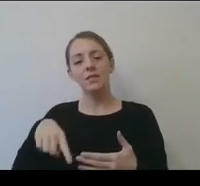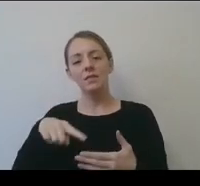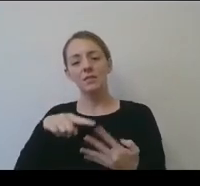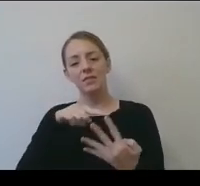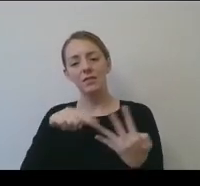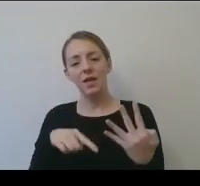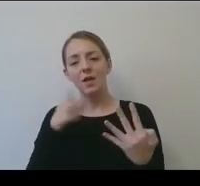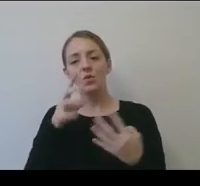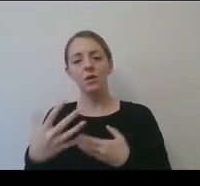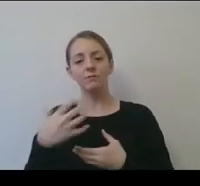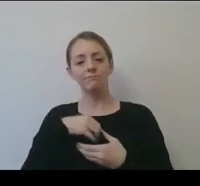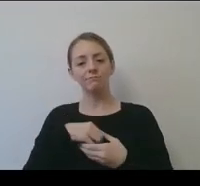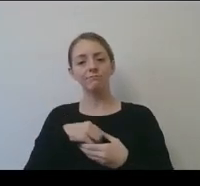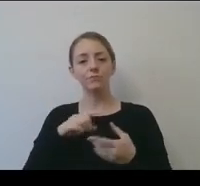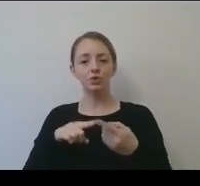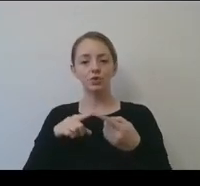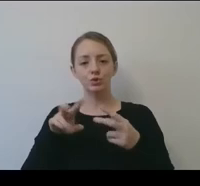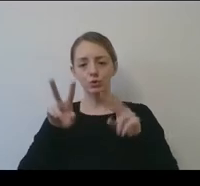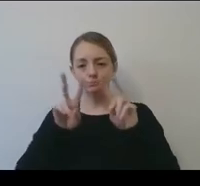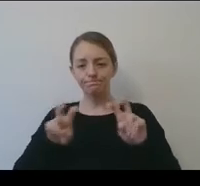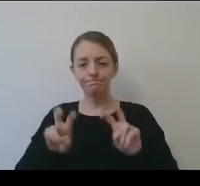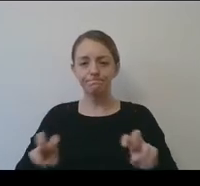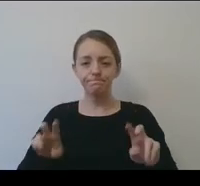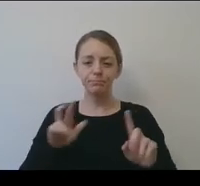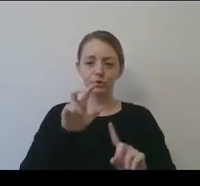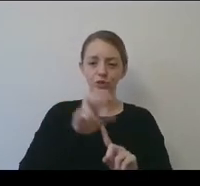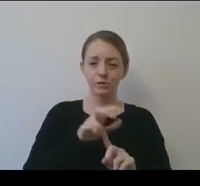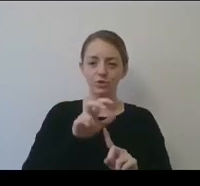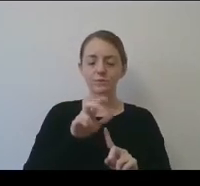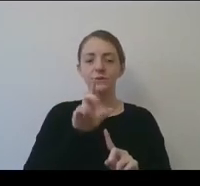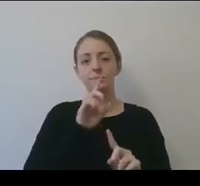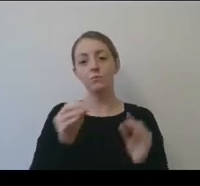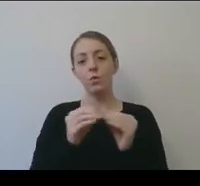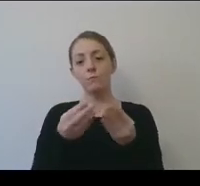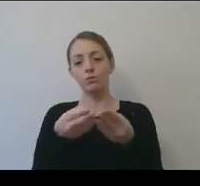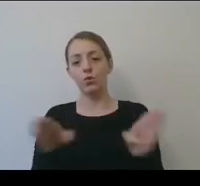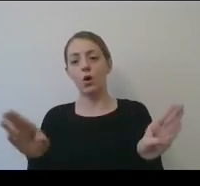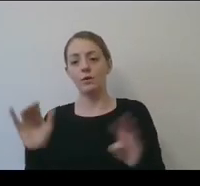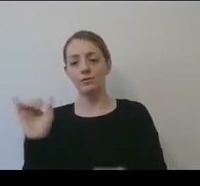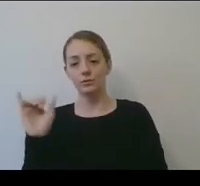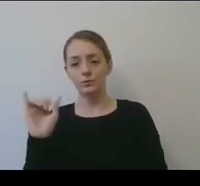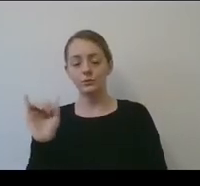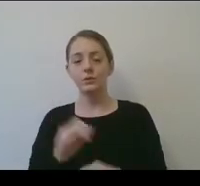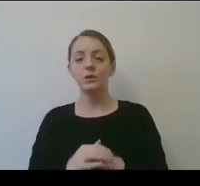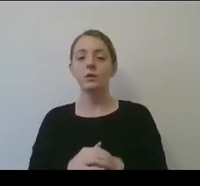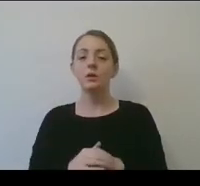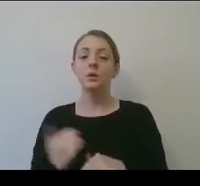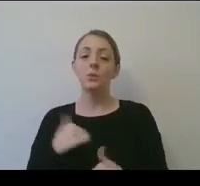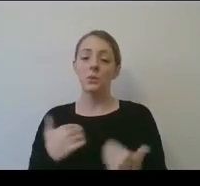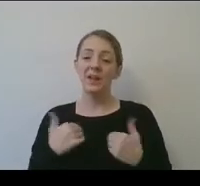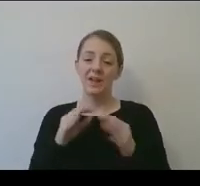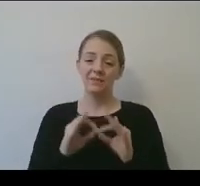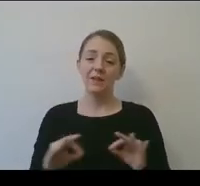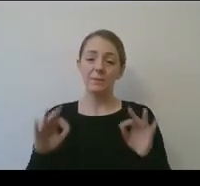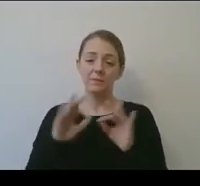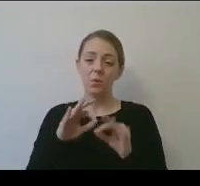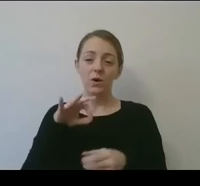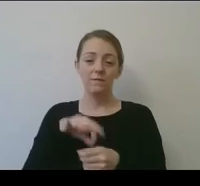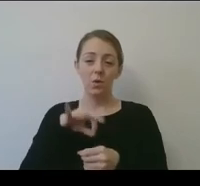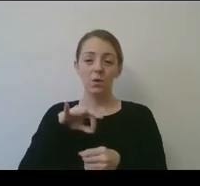championships, but more broadly as well. So I think, and I also would say, as we have an important vote about the Constitution, and we think about